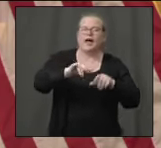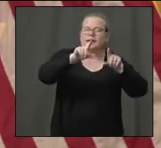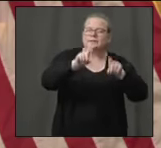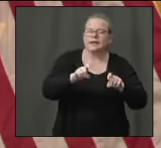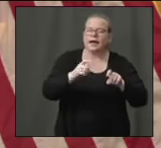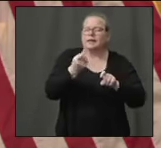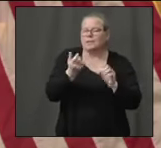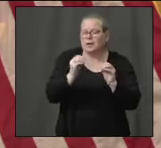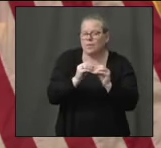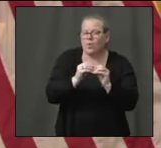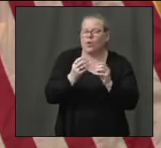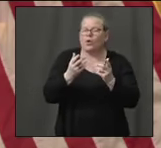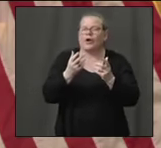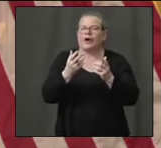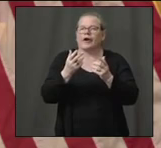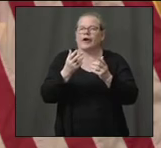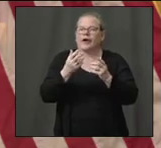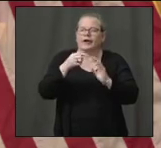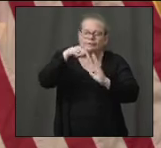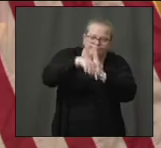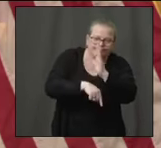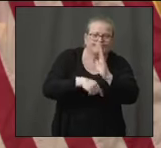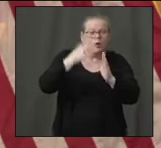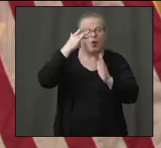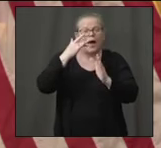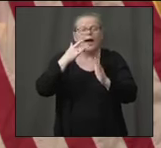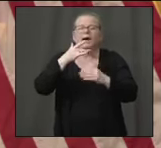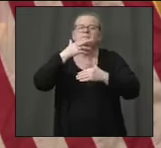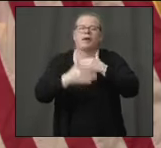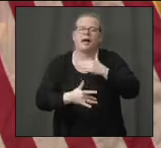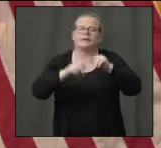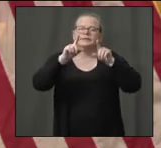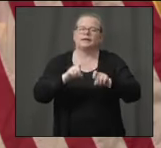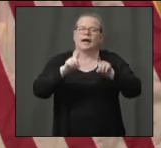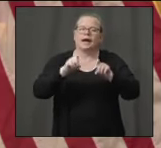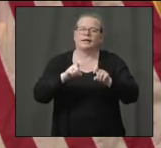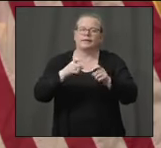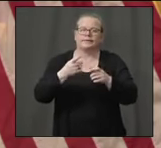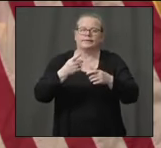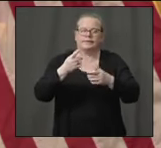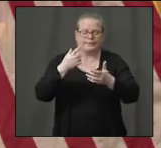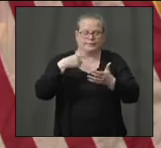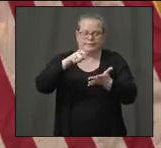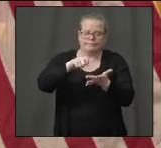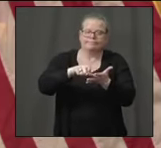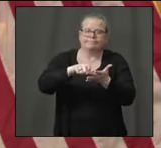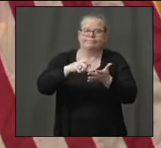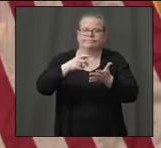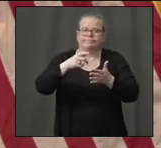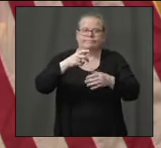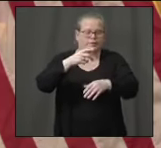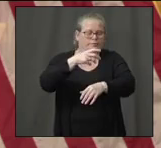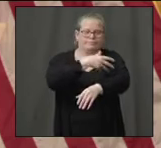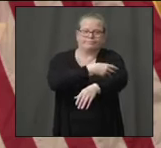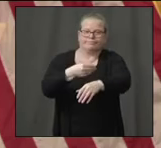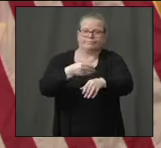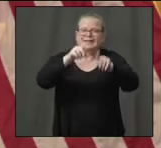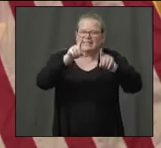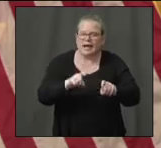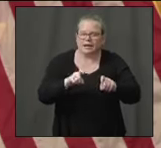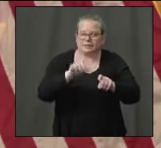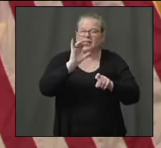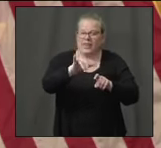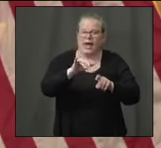pervasive, leveraging all our infrastructure we have throughout the company and the state, and allowing us to take the next step of really getting a handle